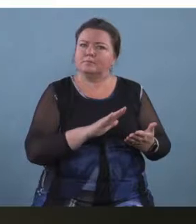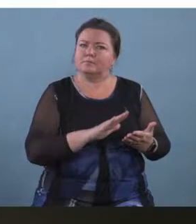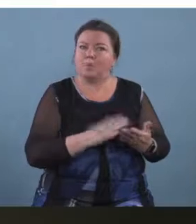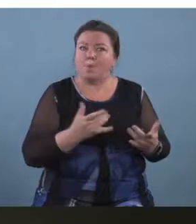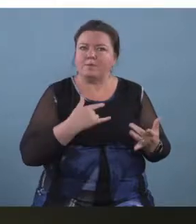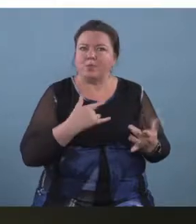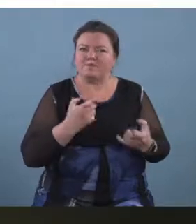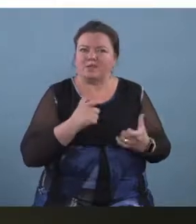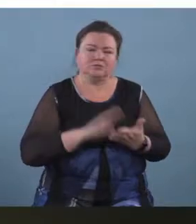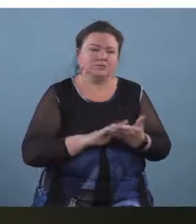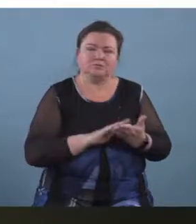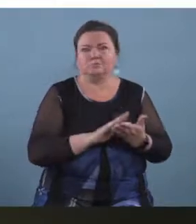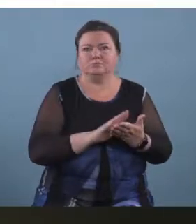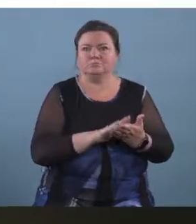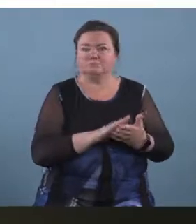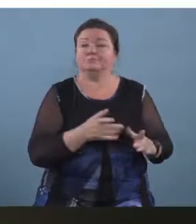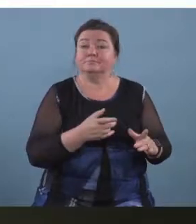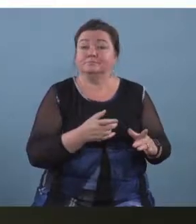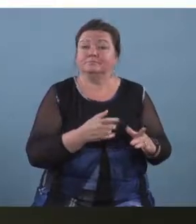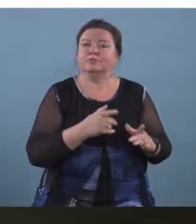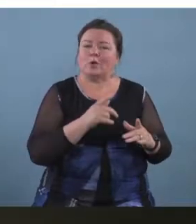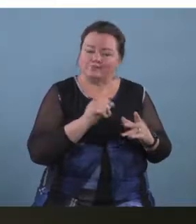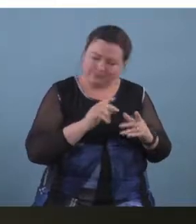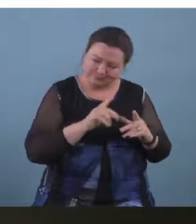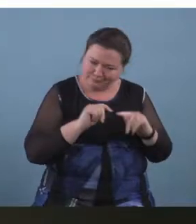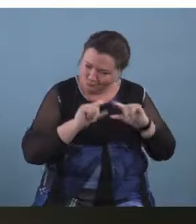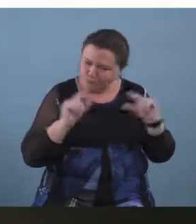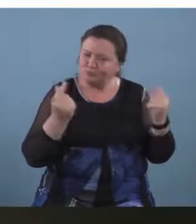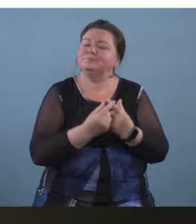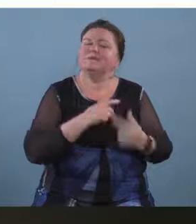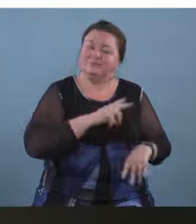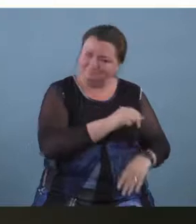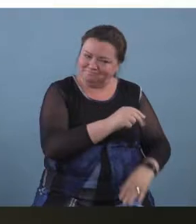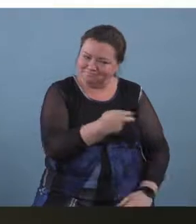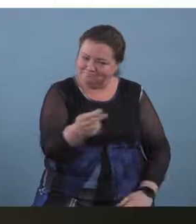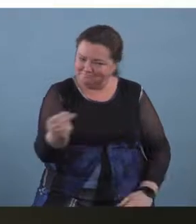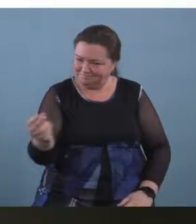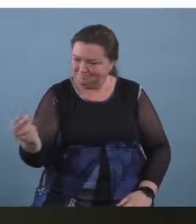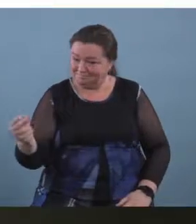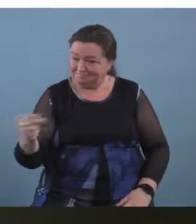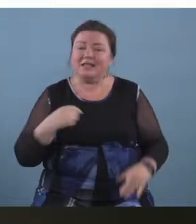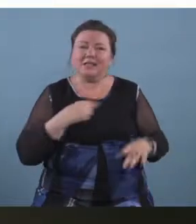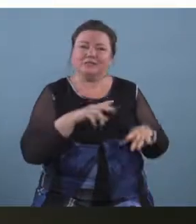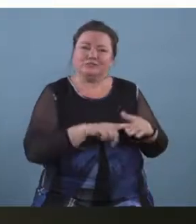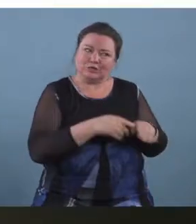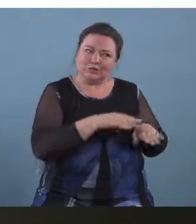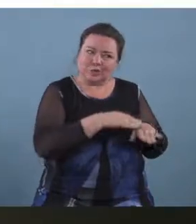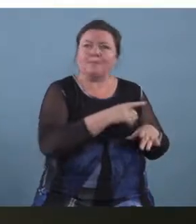get faster and if you are turn-taking as a group um naturally they will get faster and we need to